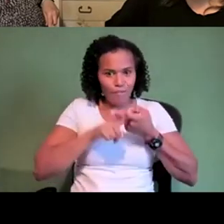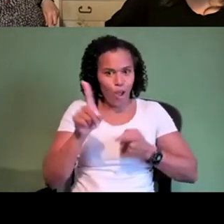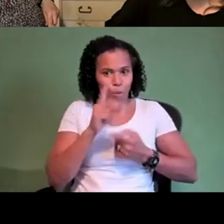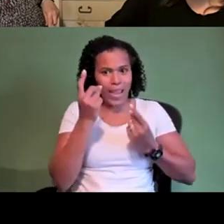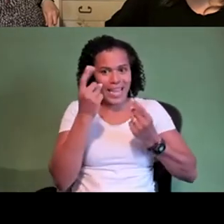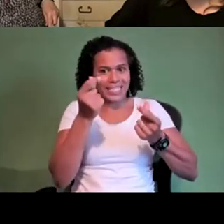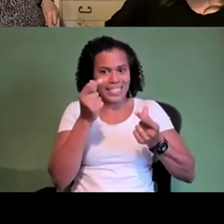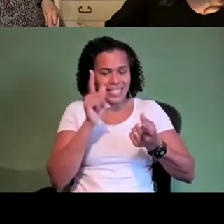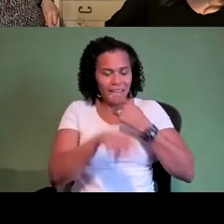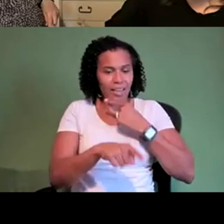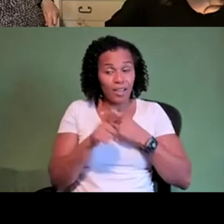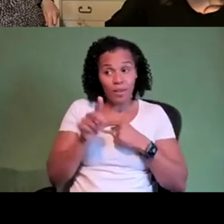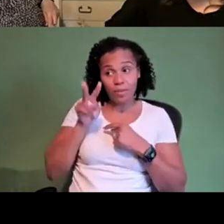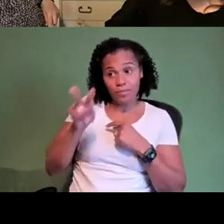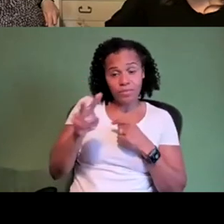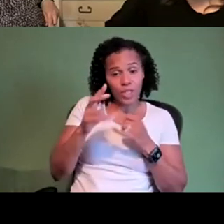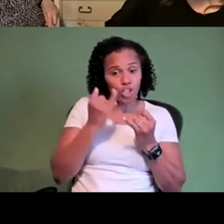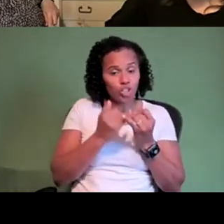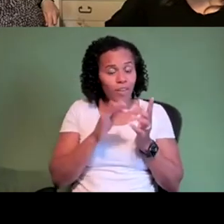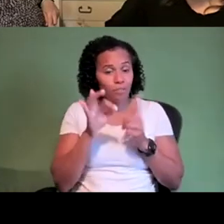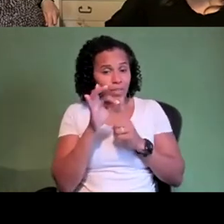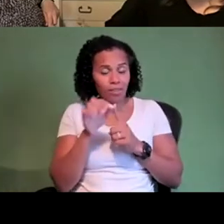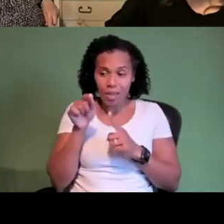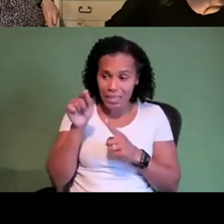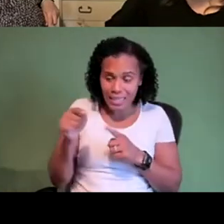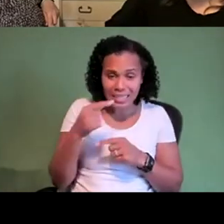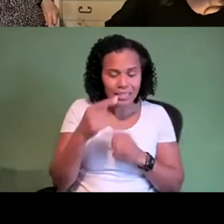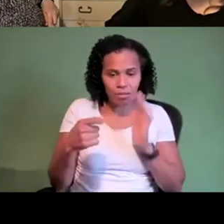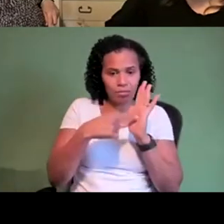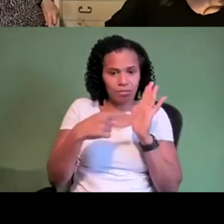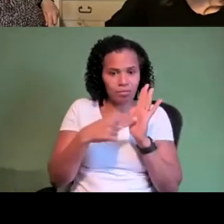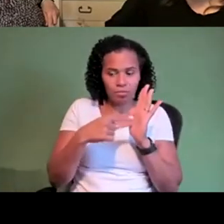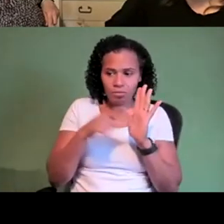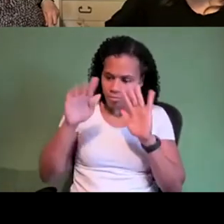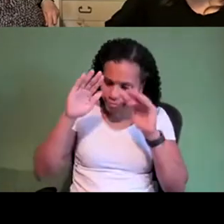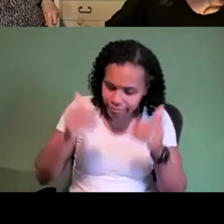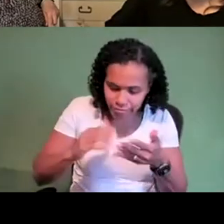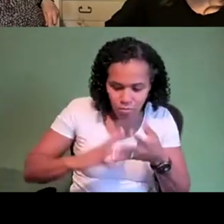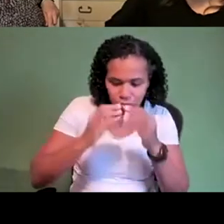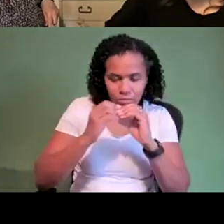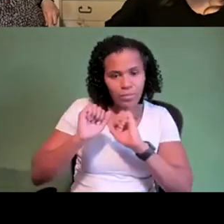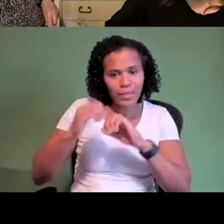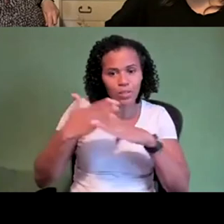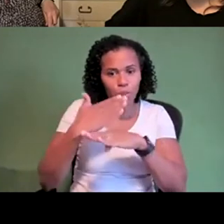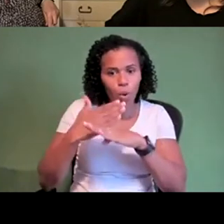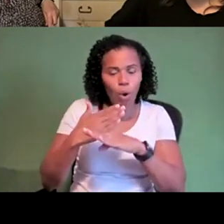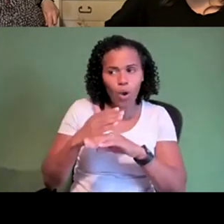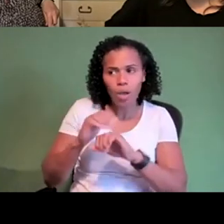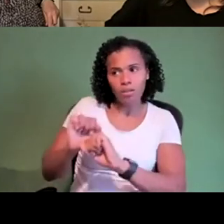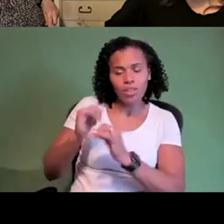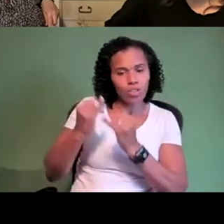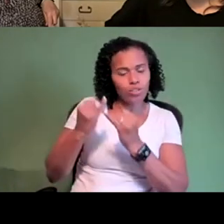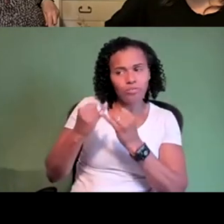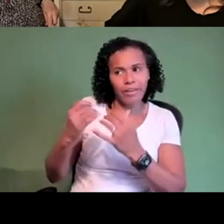you know sums up for me what's really important about making work and what i find really important about the way shereef makes work etc